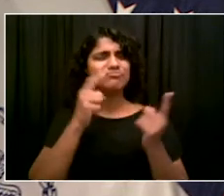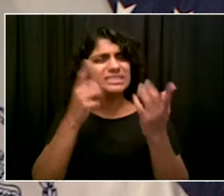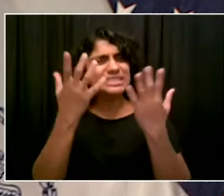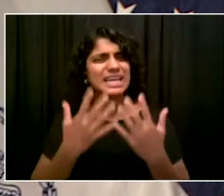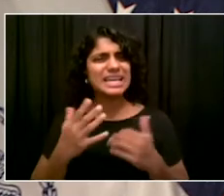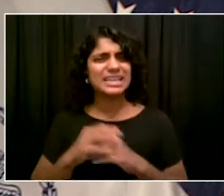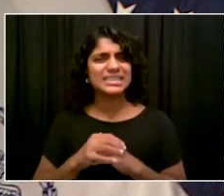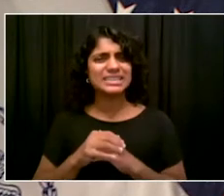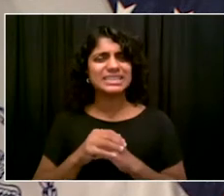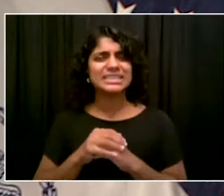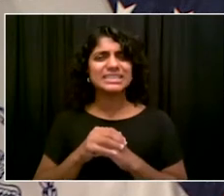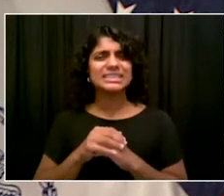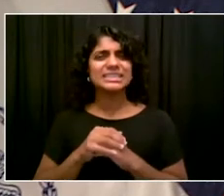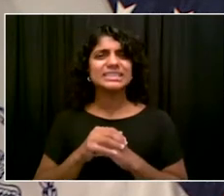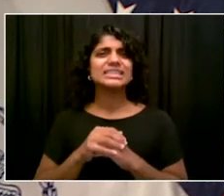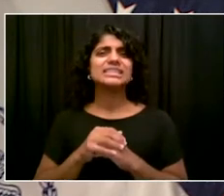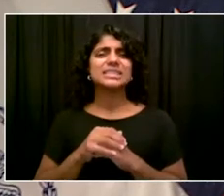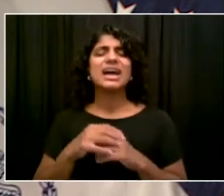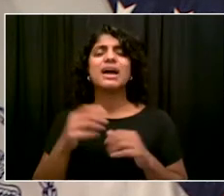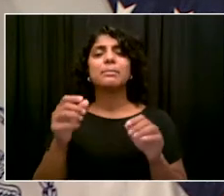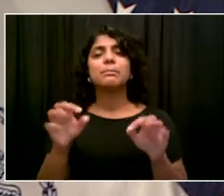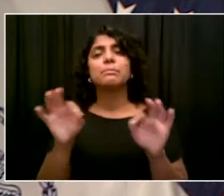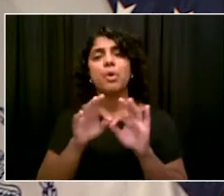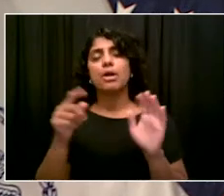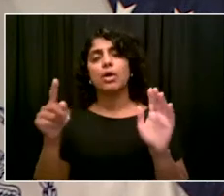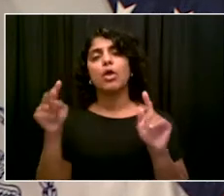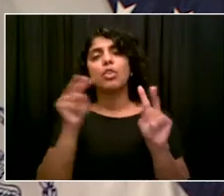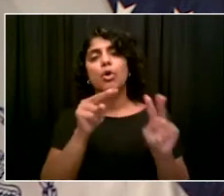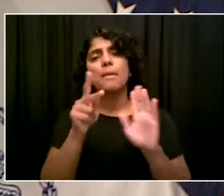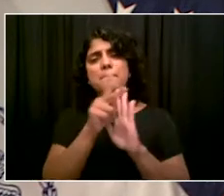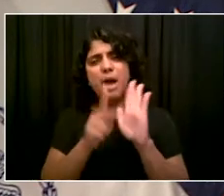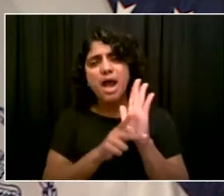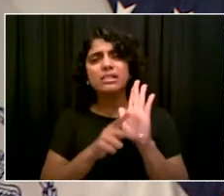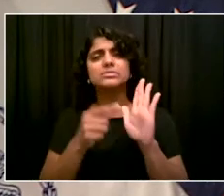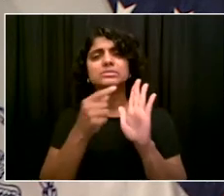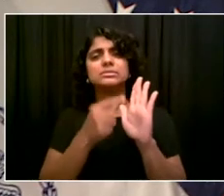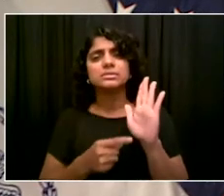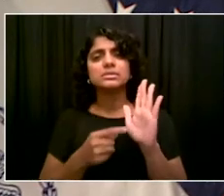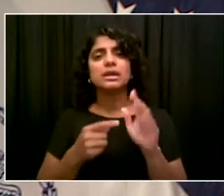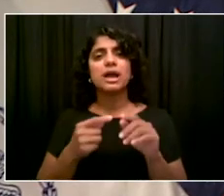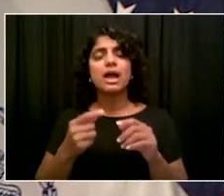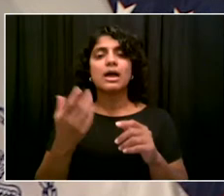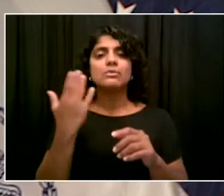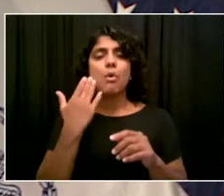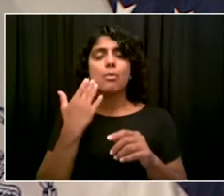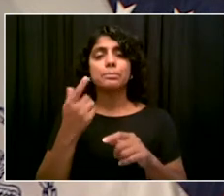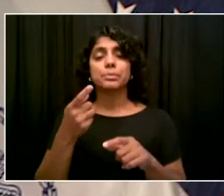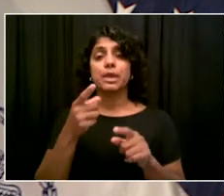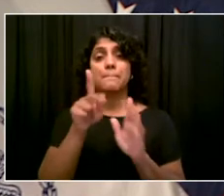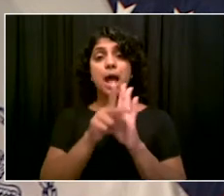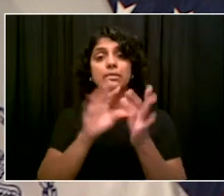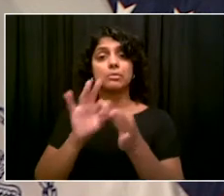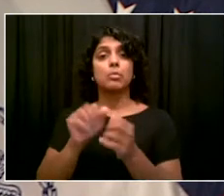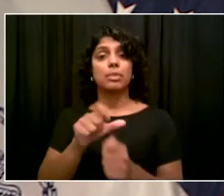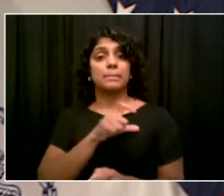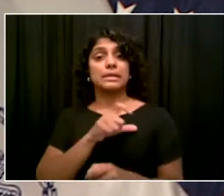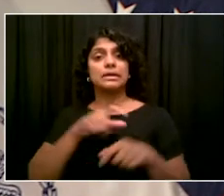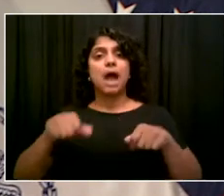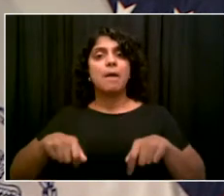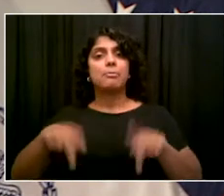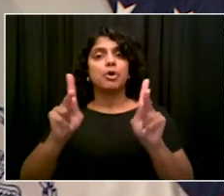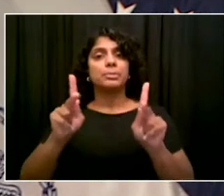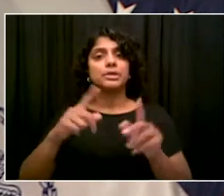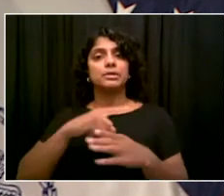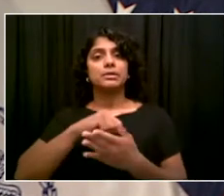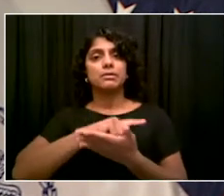NYPD has done a lot to create a very, very careful approach in general. It's not something you see a lot of in this city. It is something you see